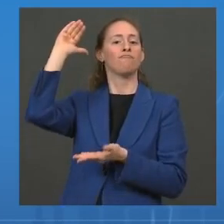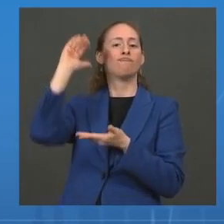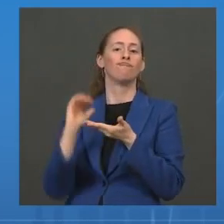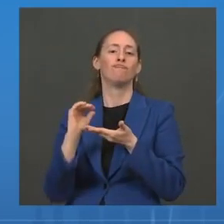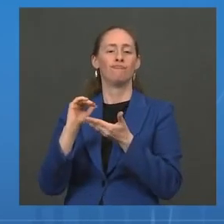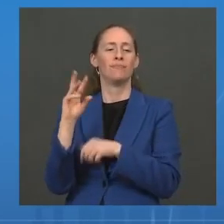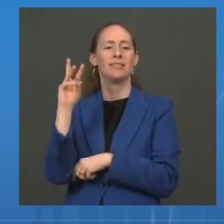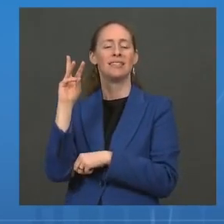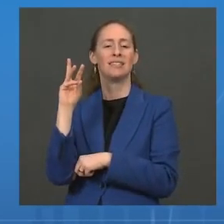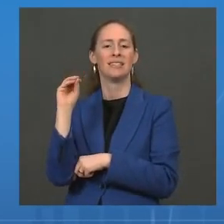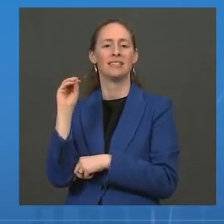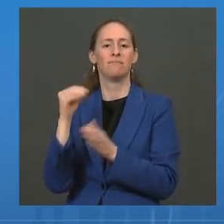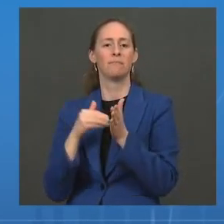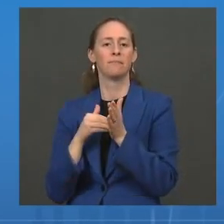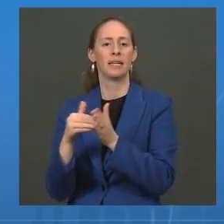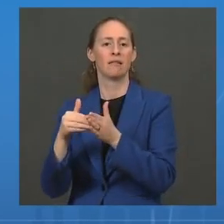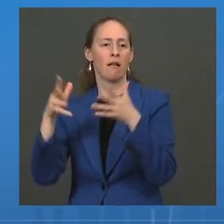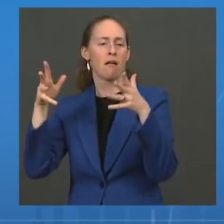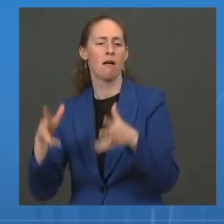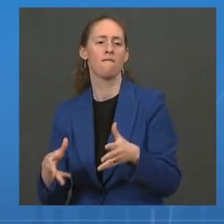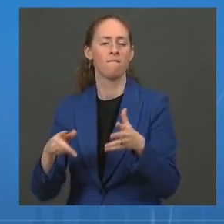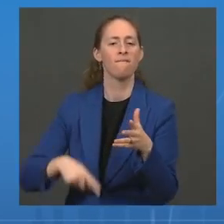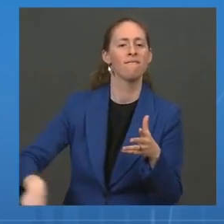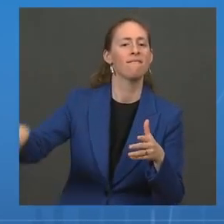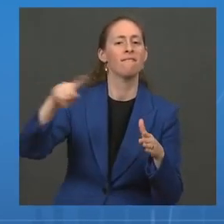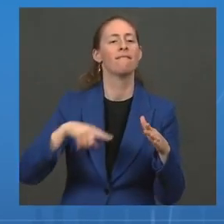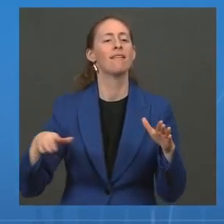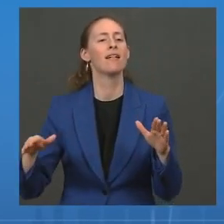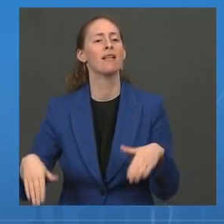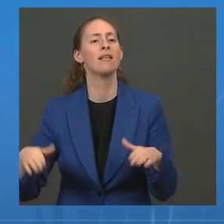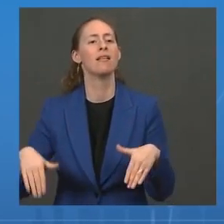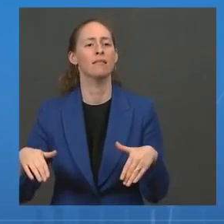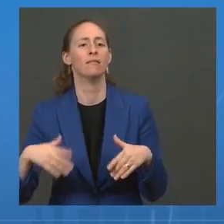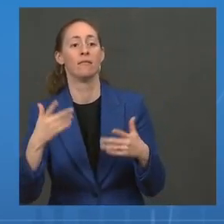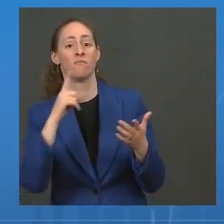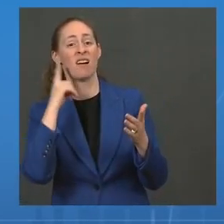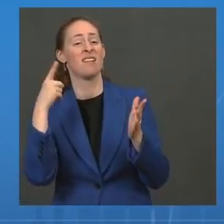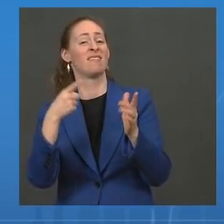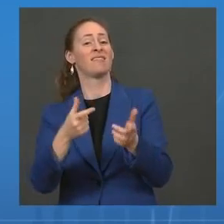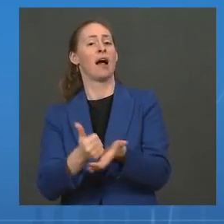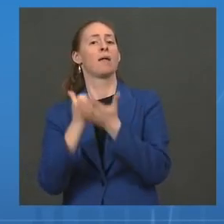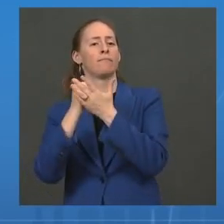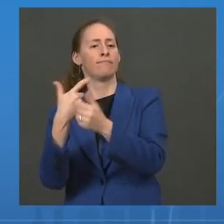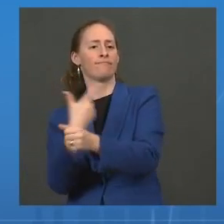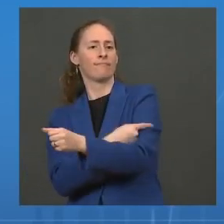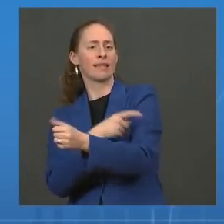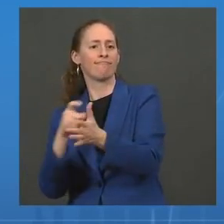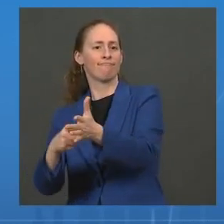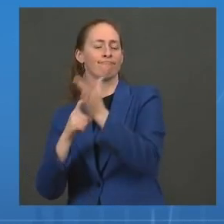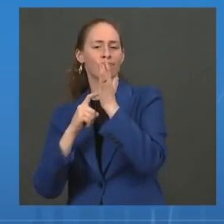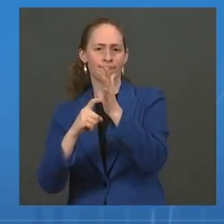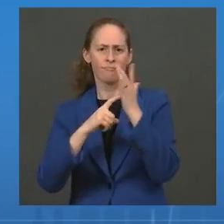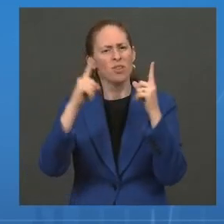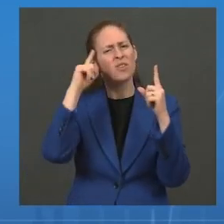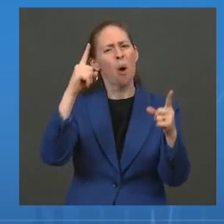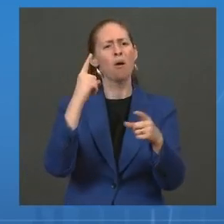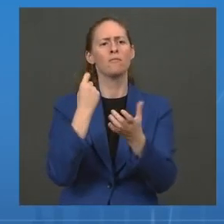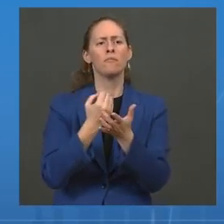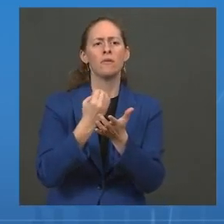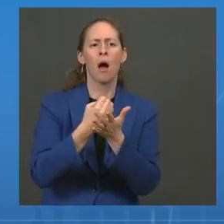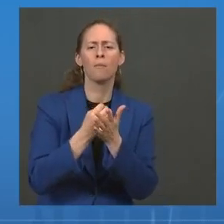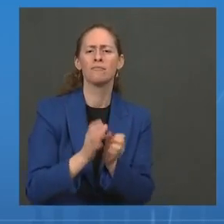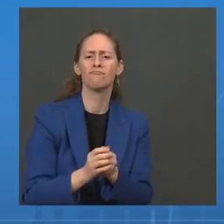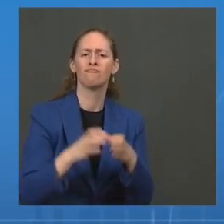Vaccination requirements get more people vaccinated, strengthen our economy, and help continue us on our